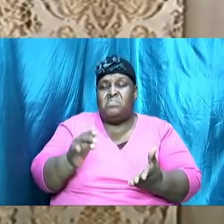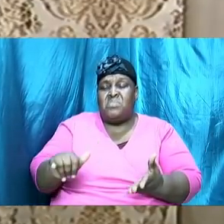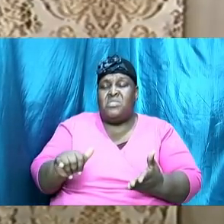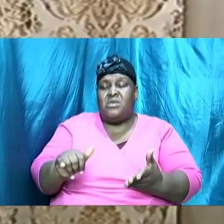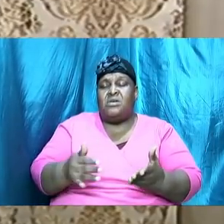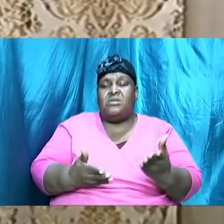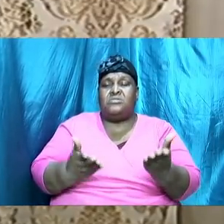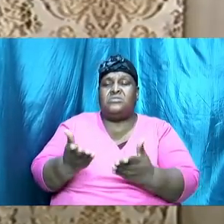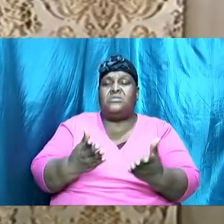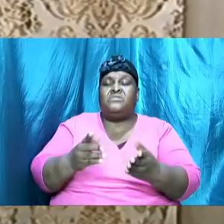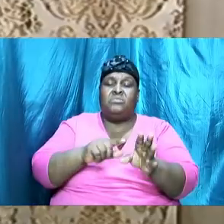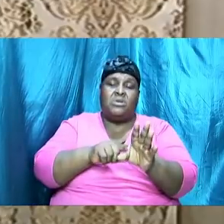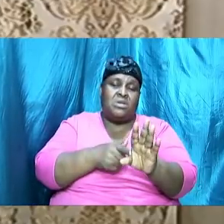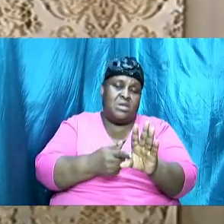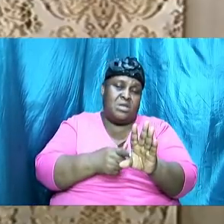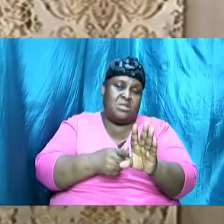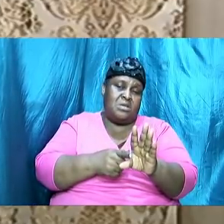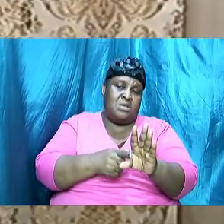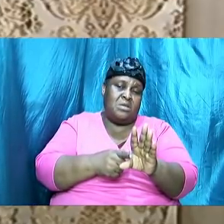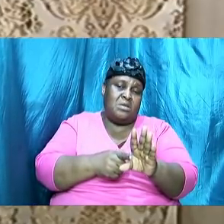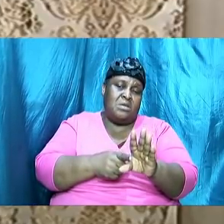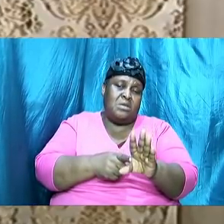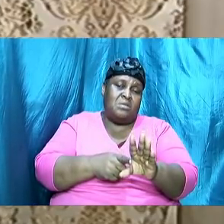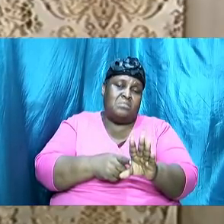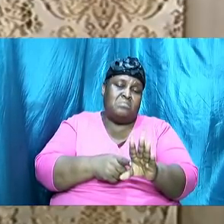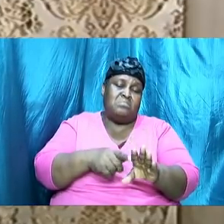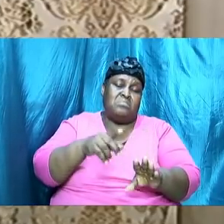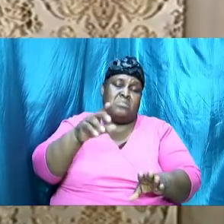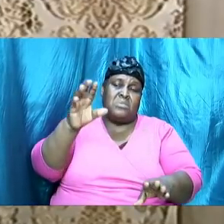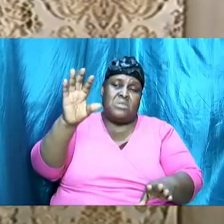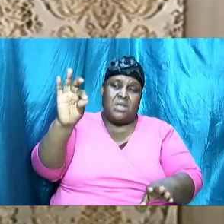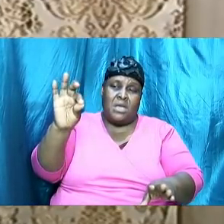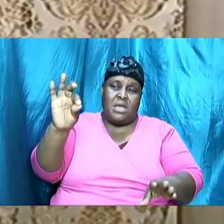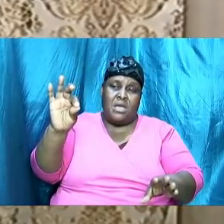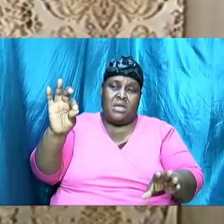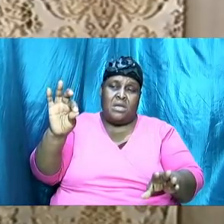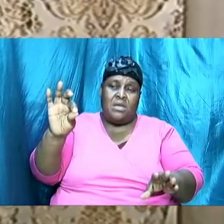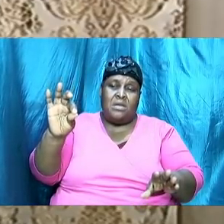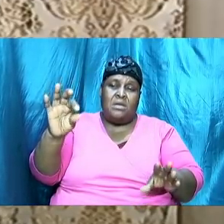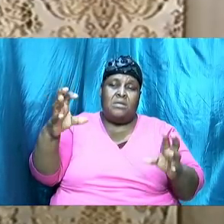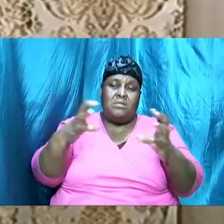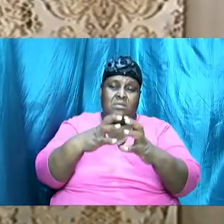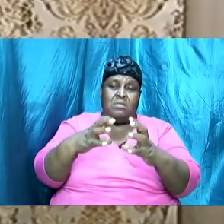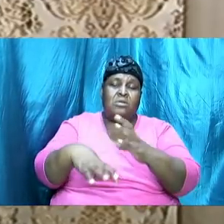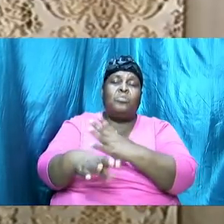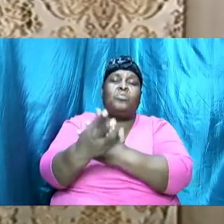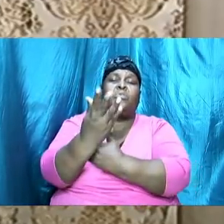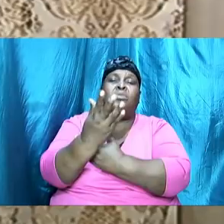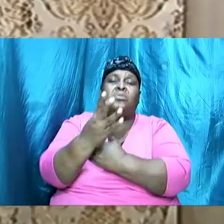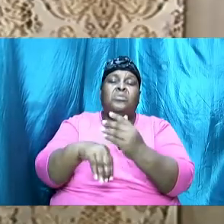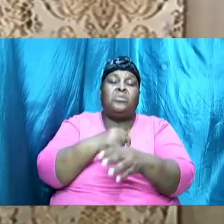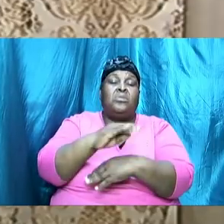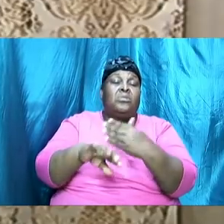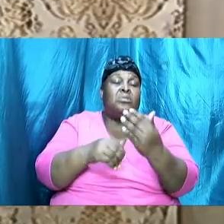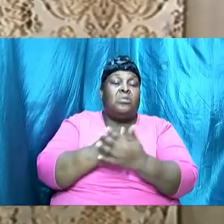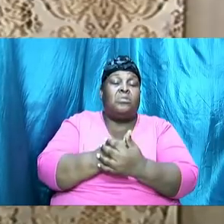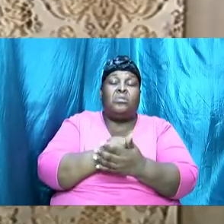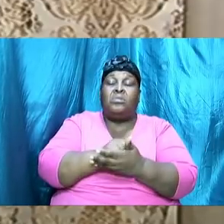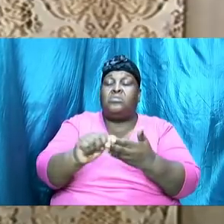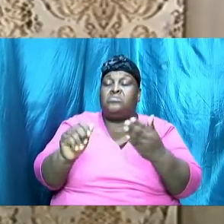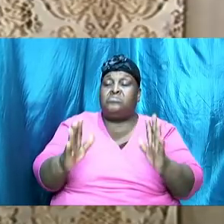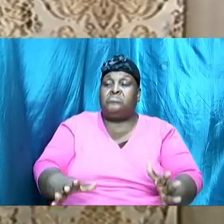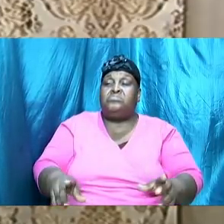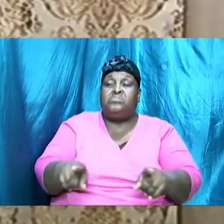service begins at 9 a.m. all right so we ask all our saints as